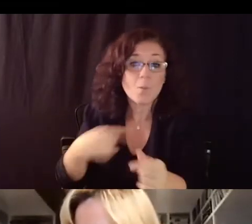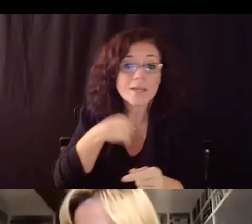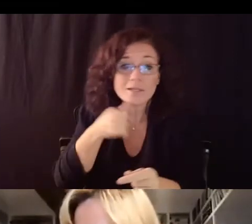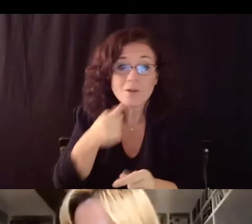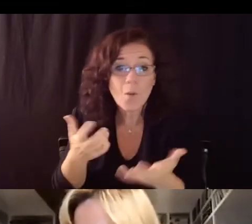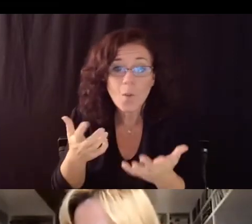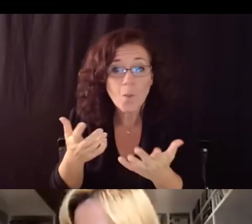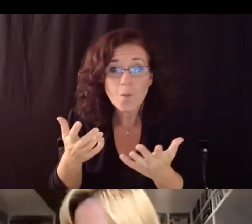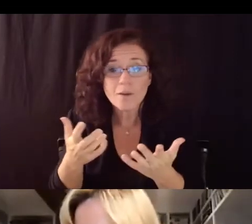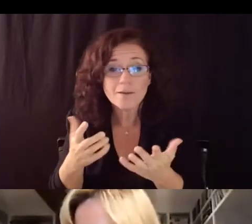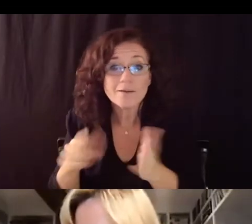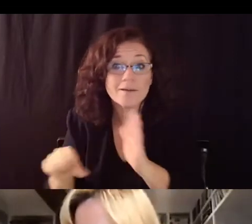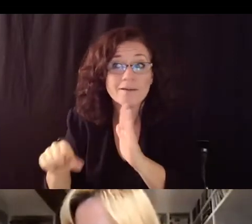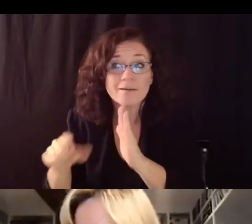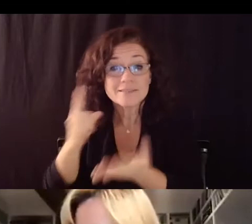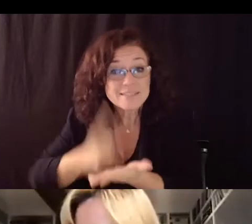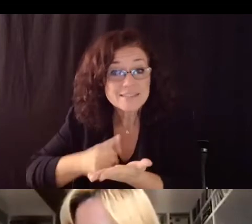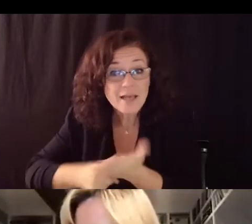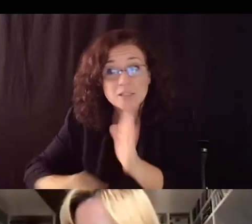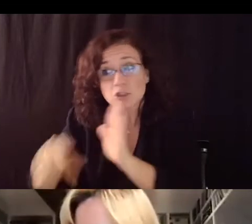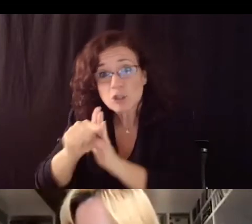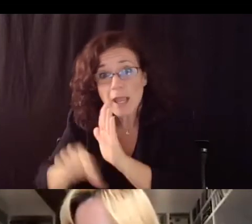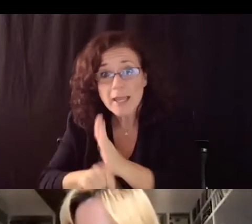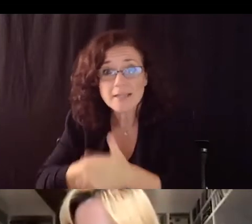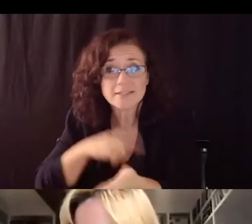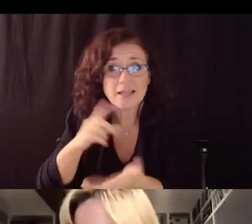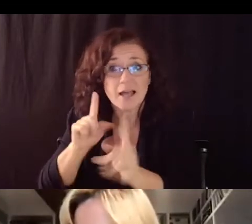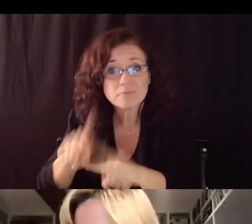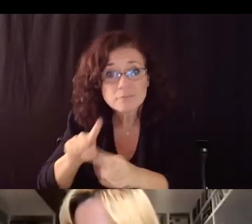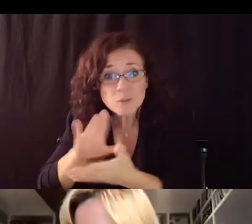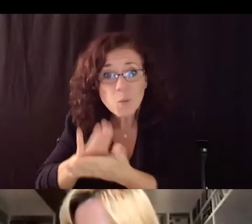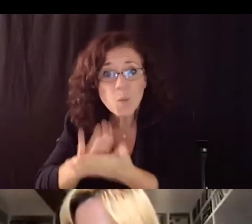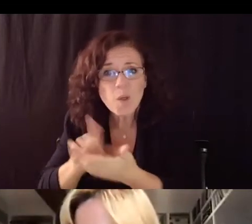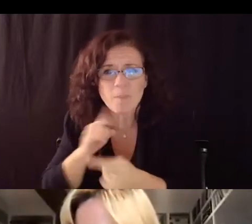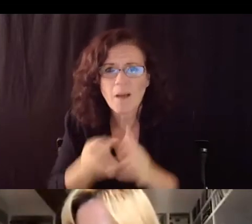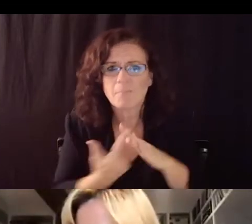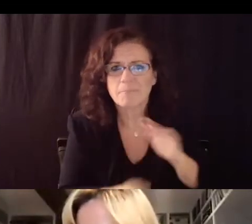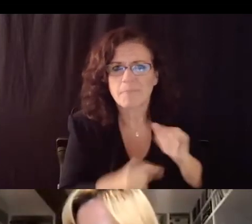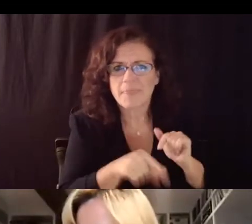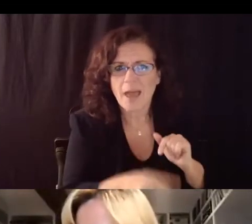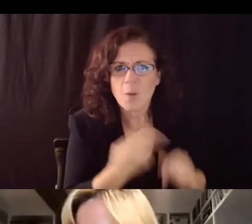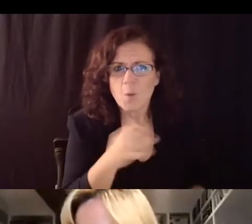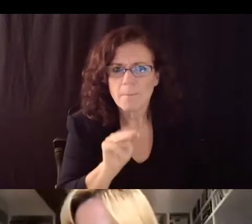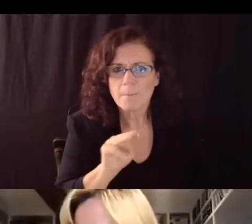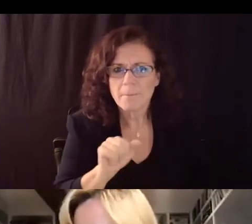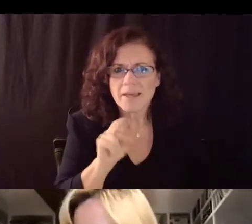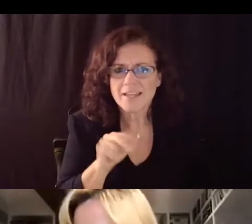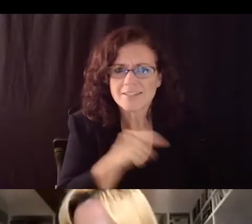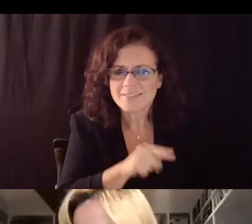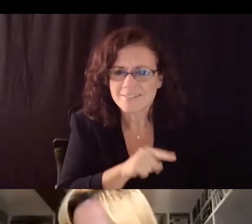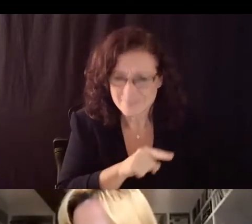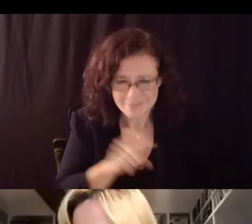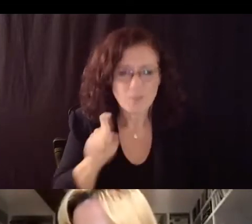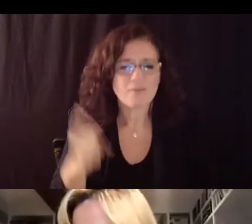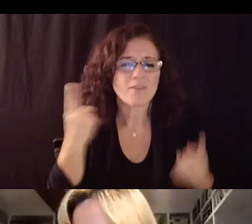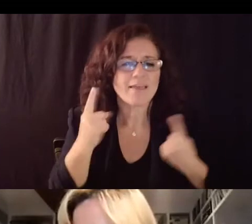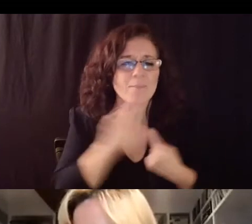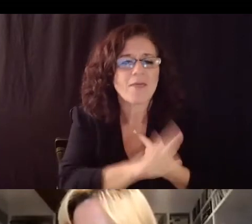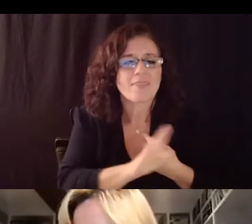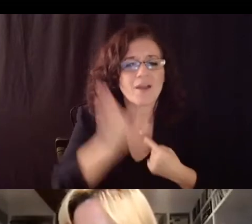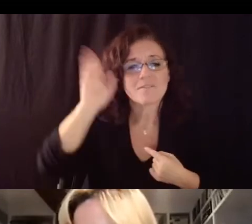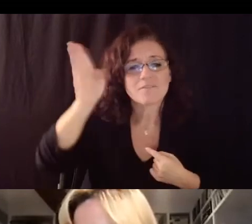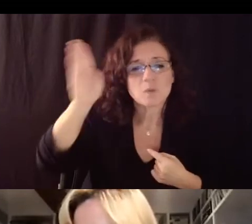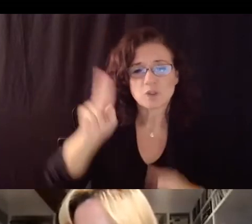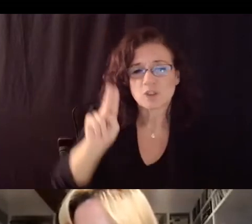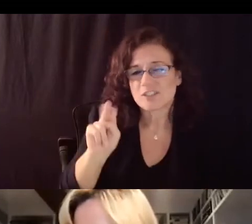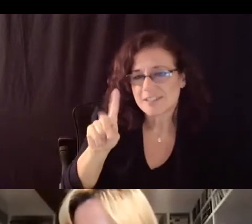to do because we're still trying to meet this moment as well as trying to balance it between meeting for the future needs with regards to that so i appreciate uh i